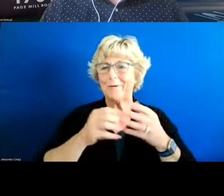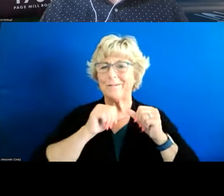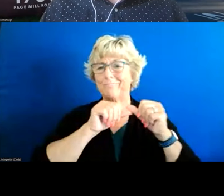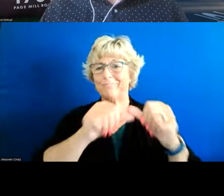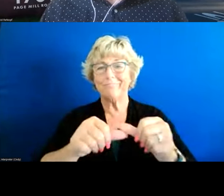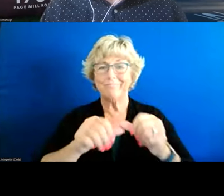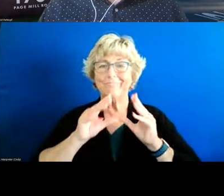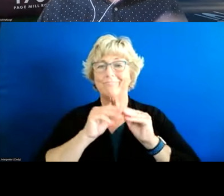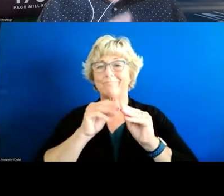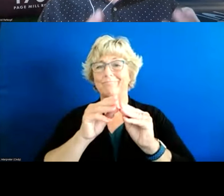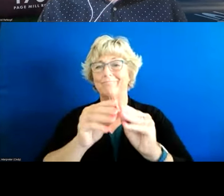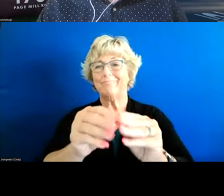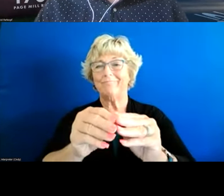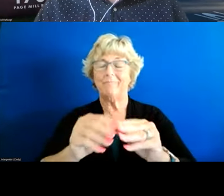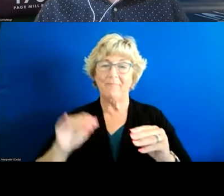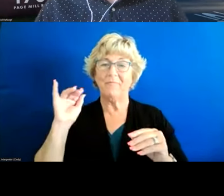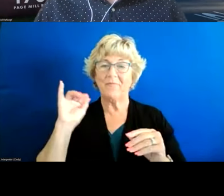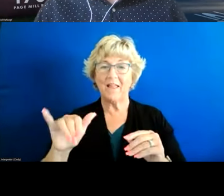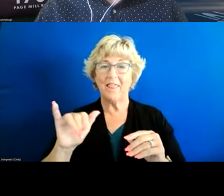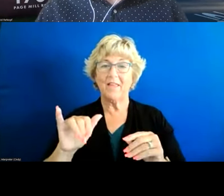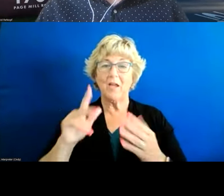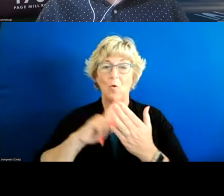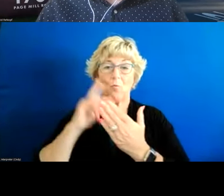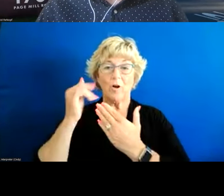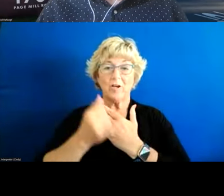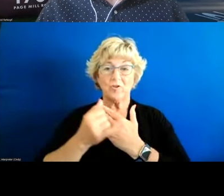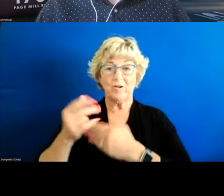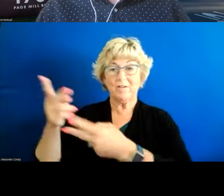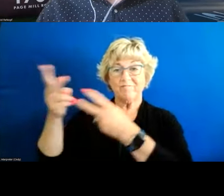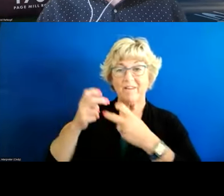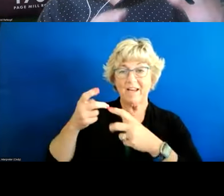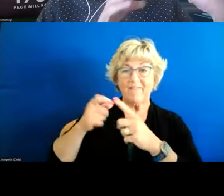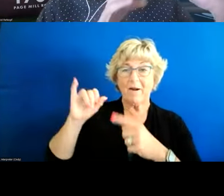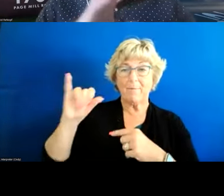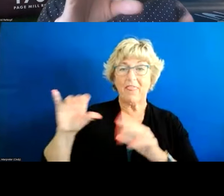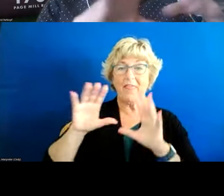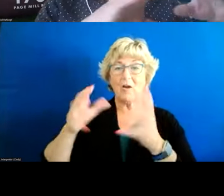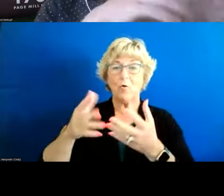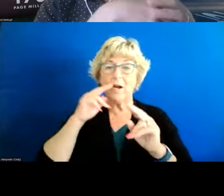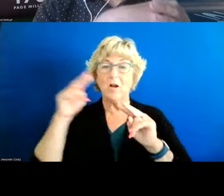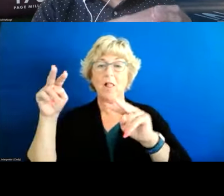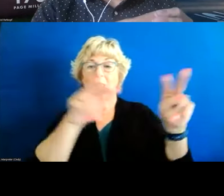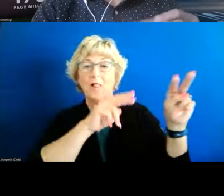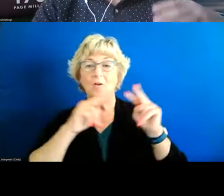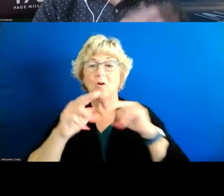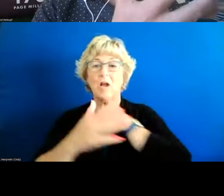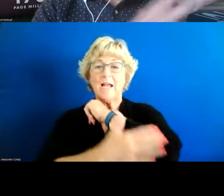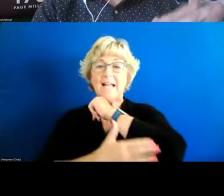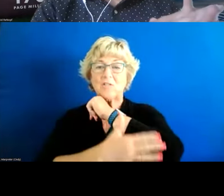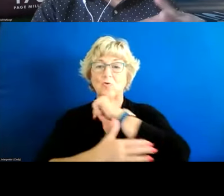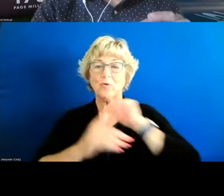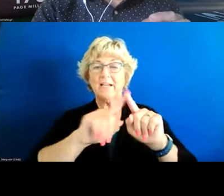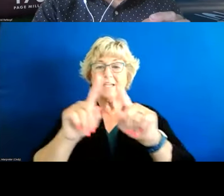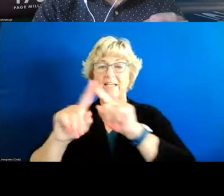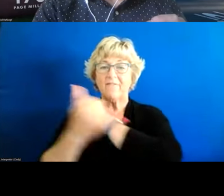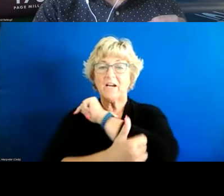um over time and so this was a a project that came out of that group um to look at country comparisons and what i did